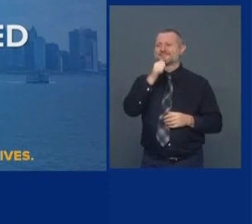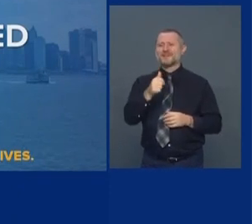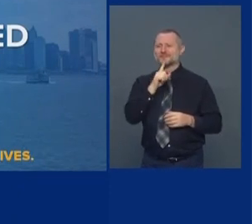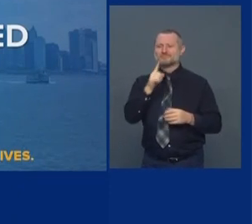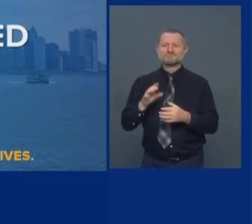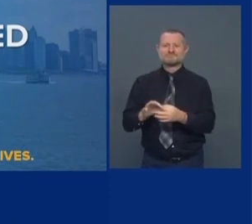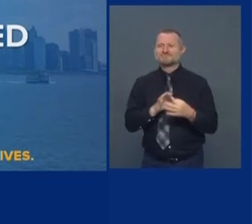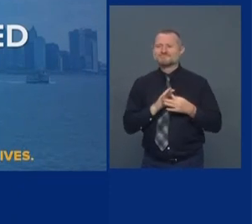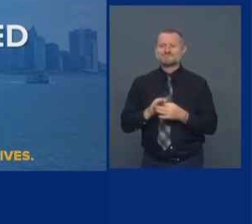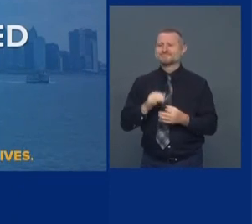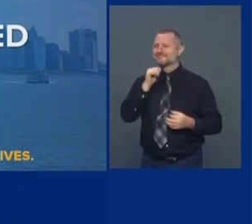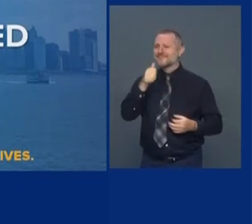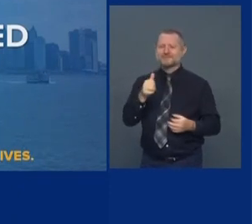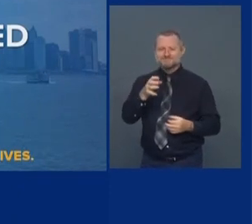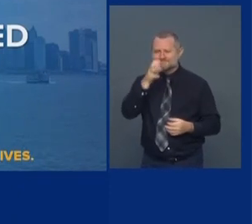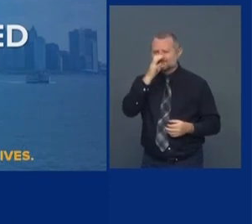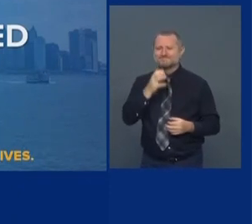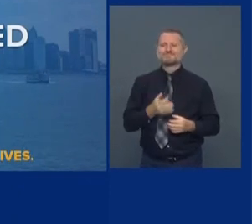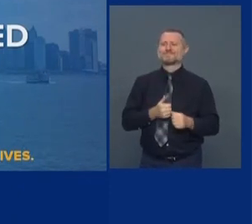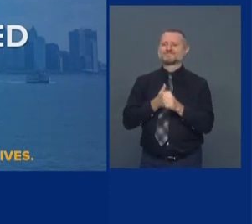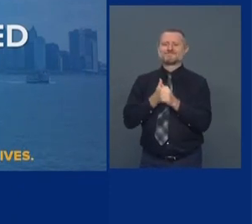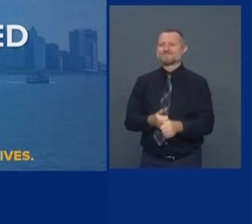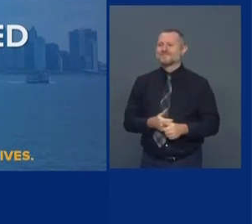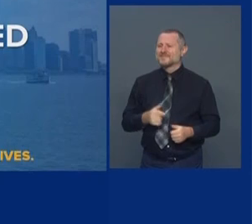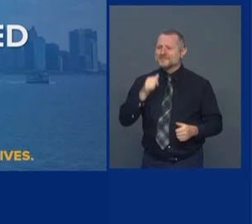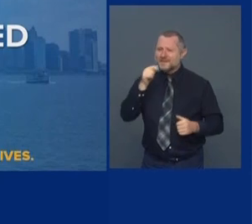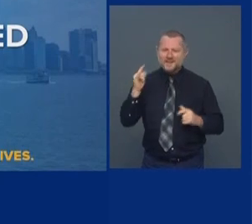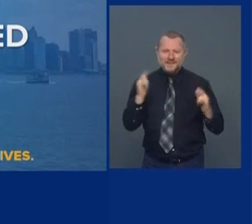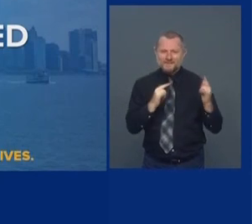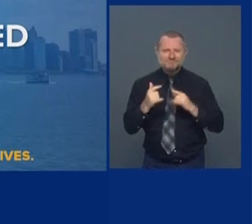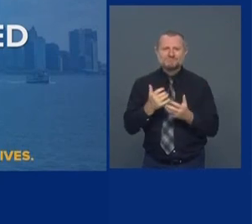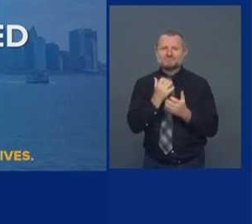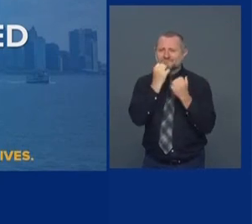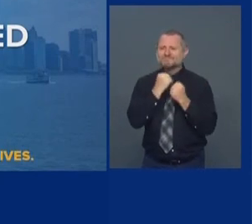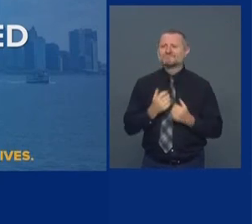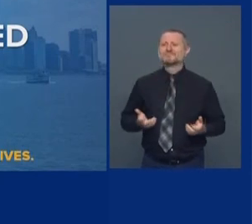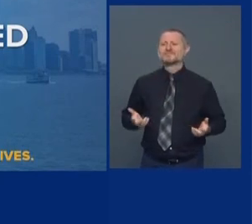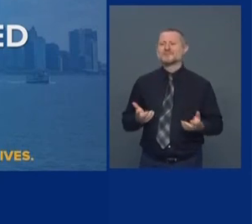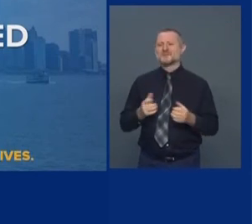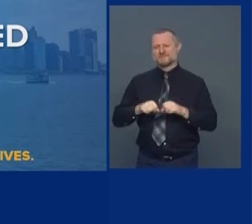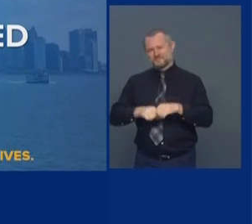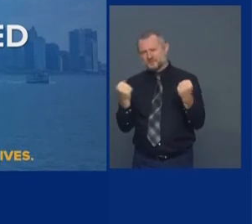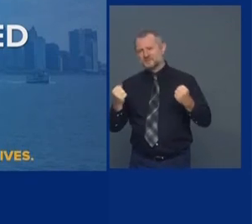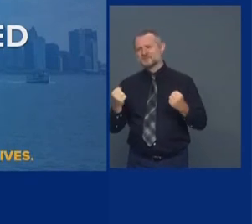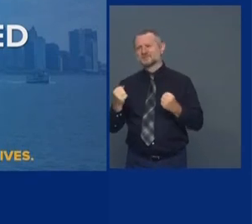disciplined and it's not loving. Violates everything.